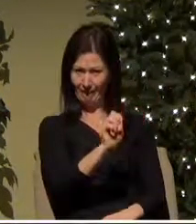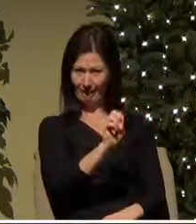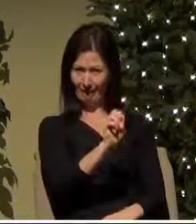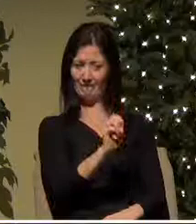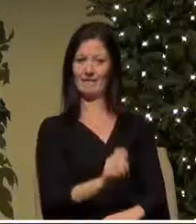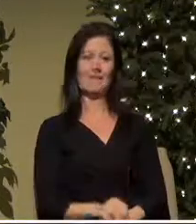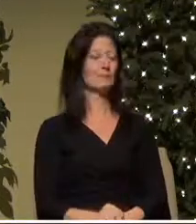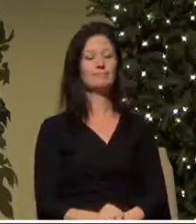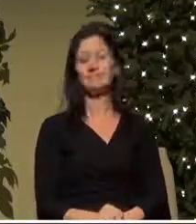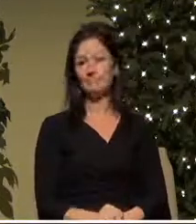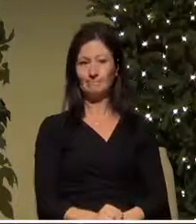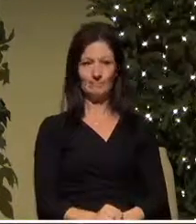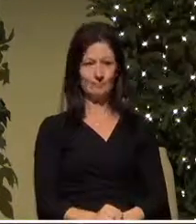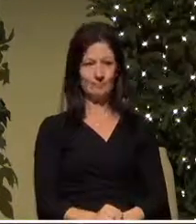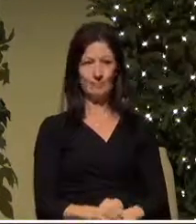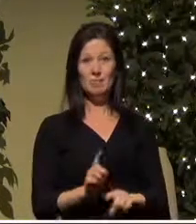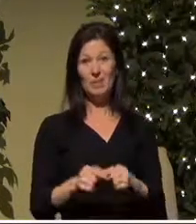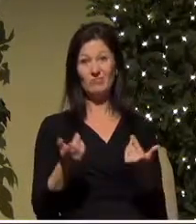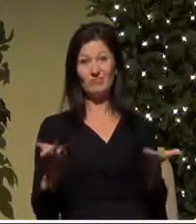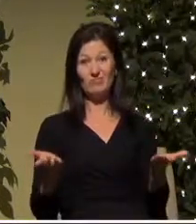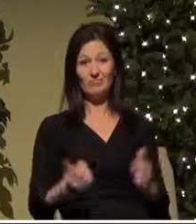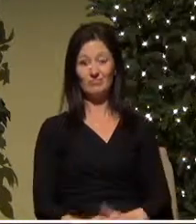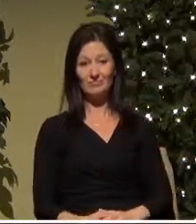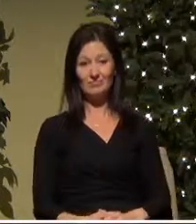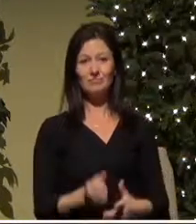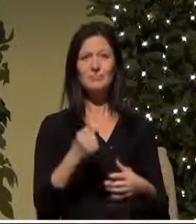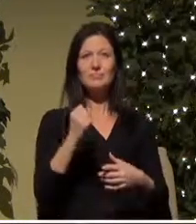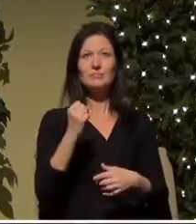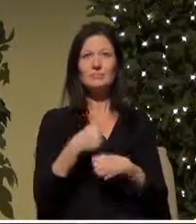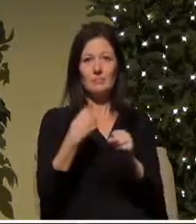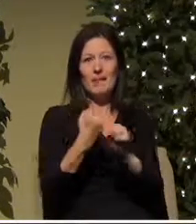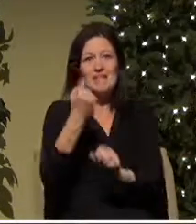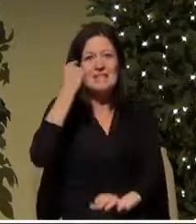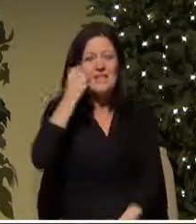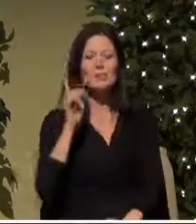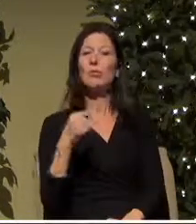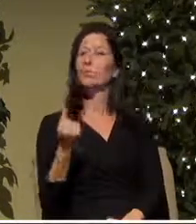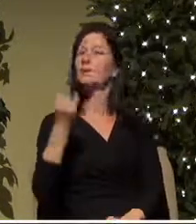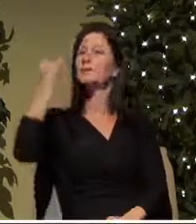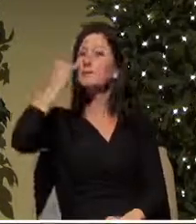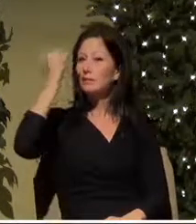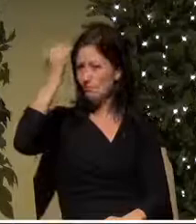cave and yet there they are and it only makes sense if we know